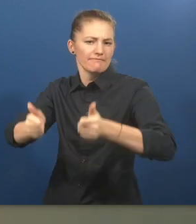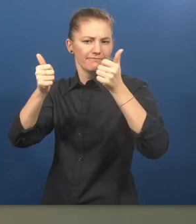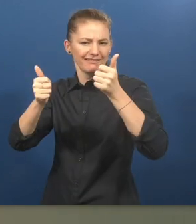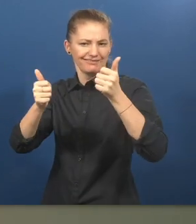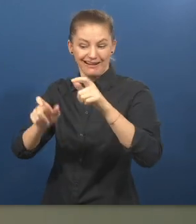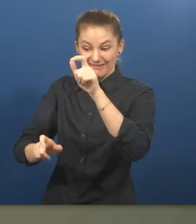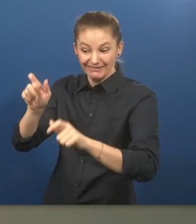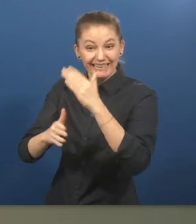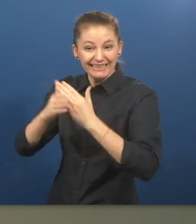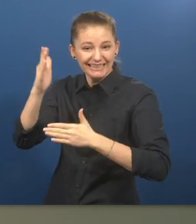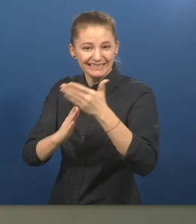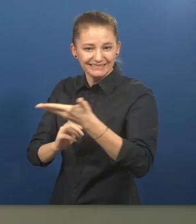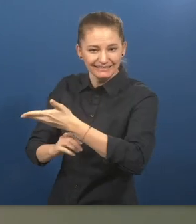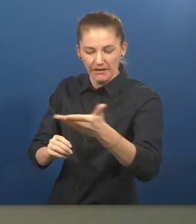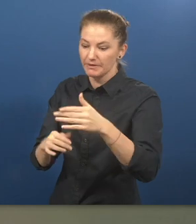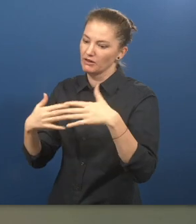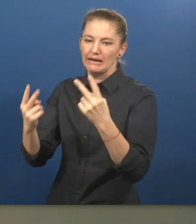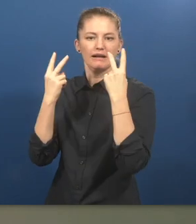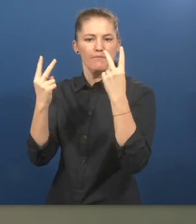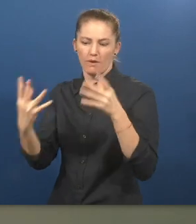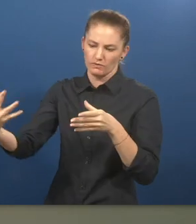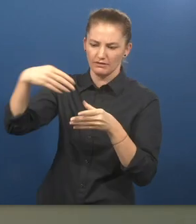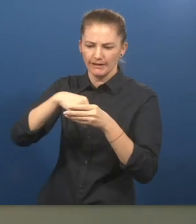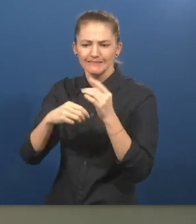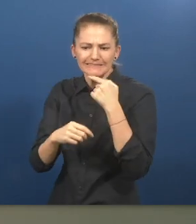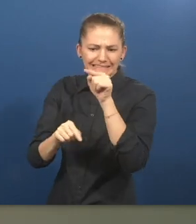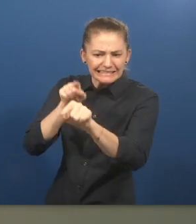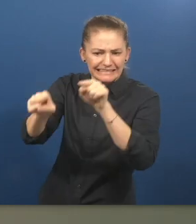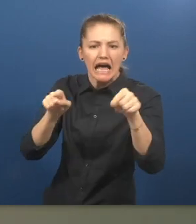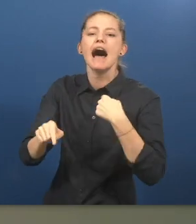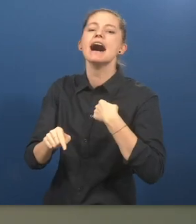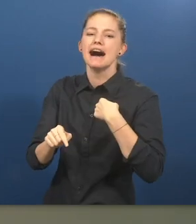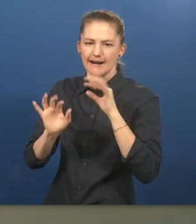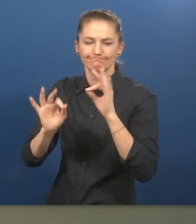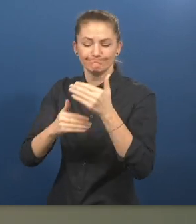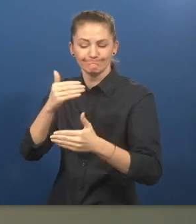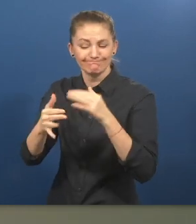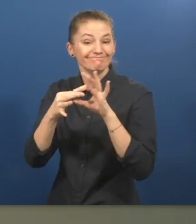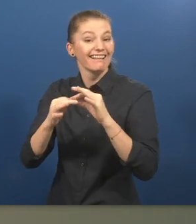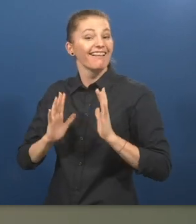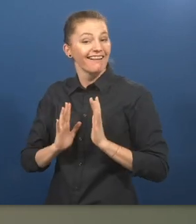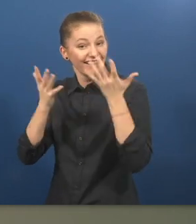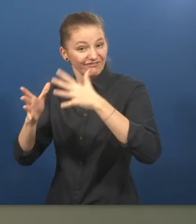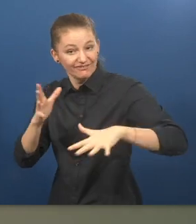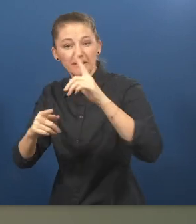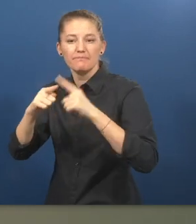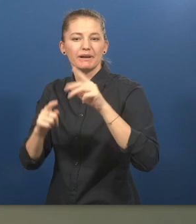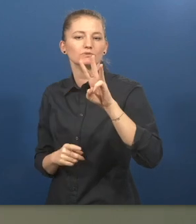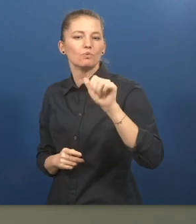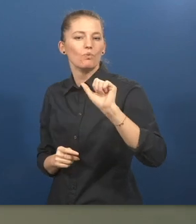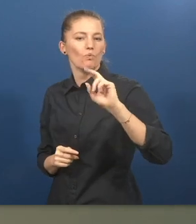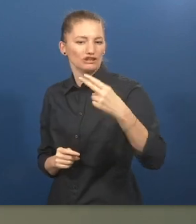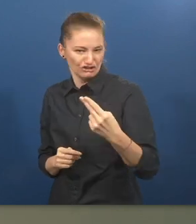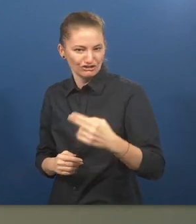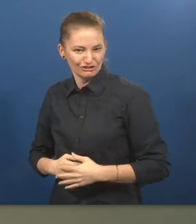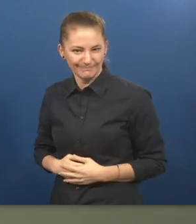change at systemic levels so that persons with disabilities are a key part of decisions that are made on livelihoods